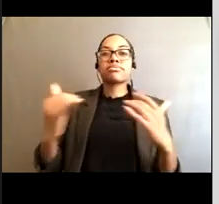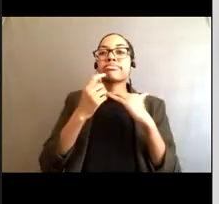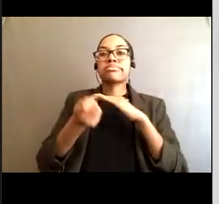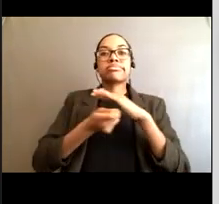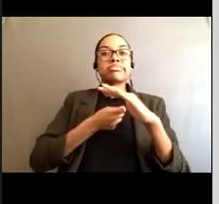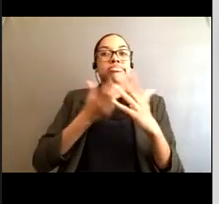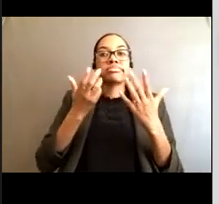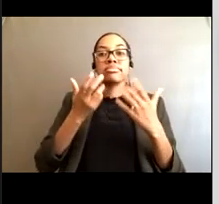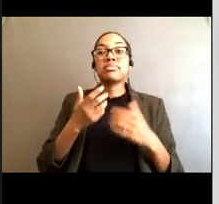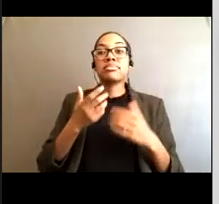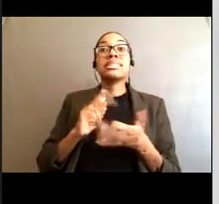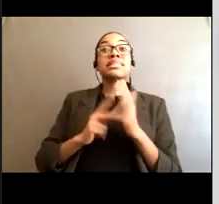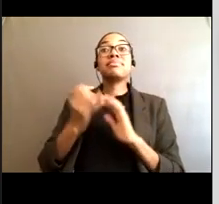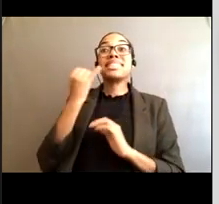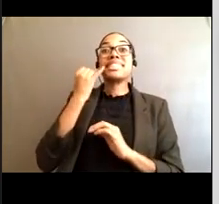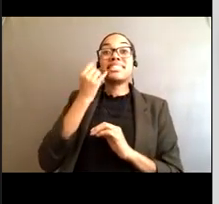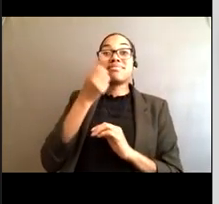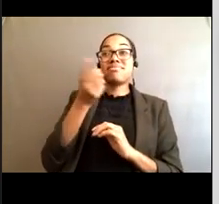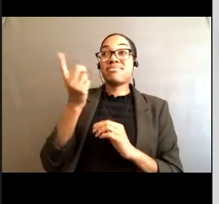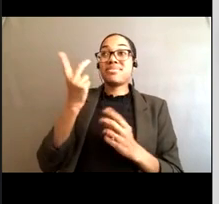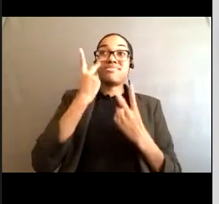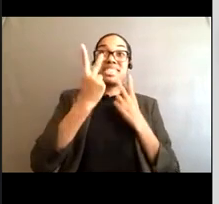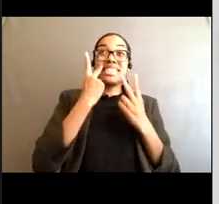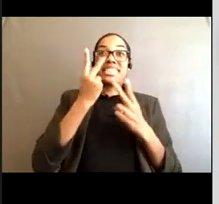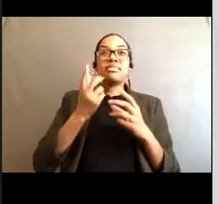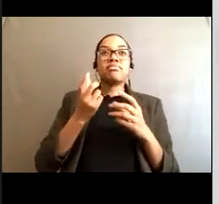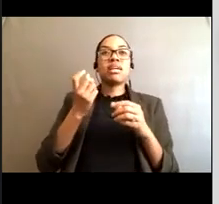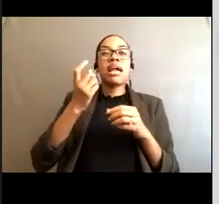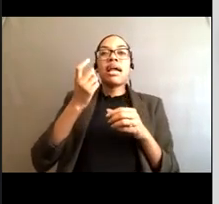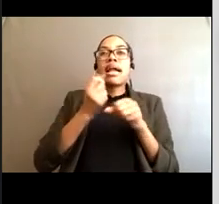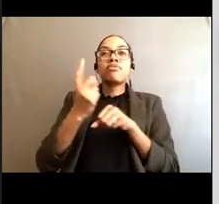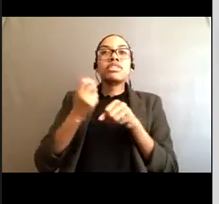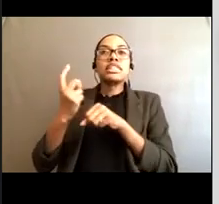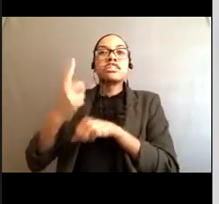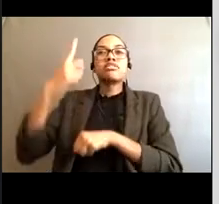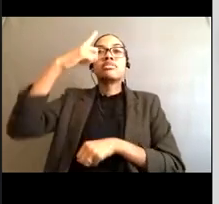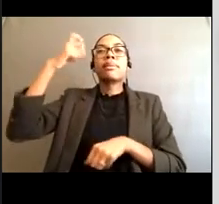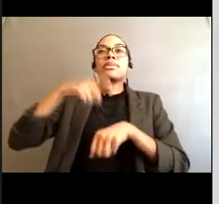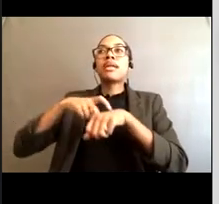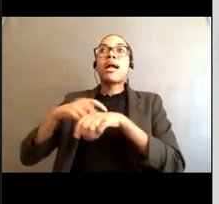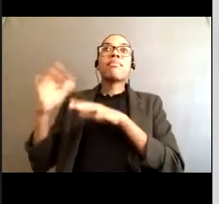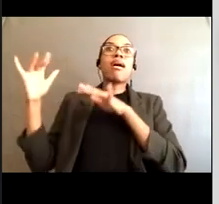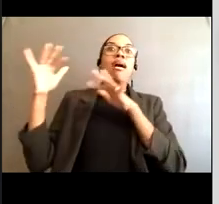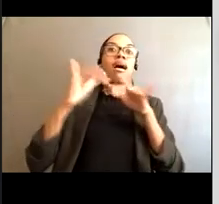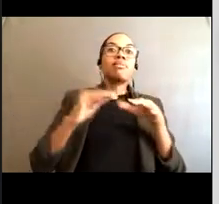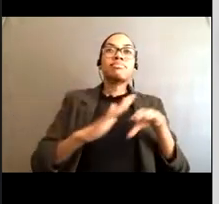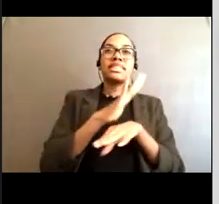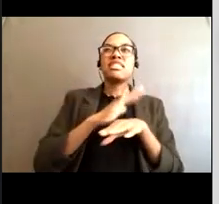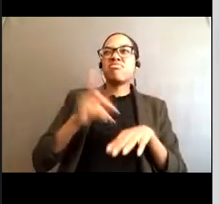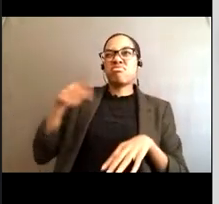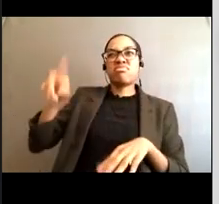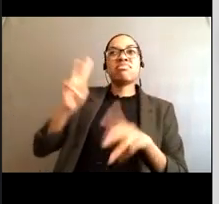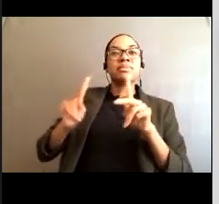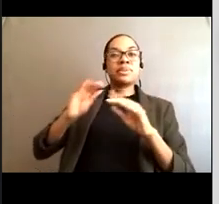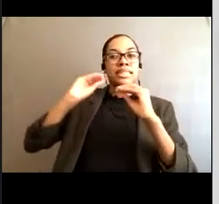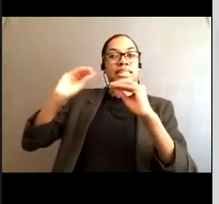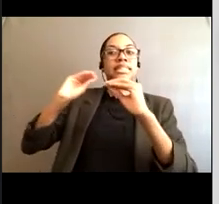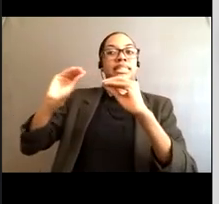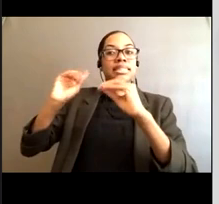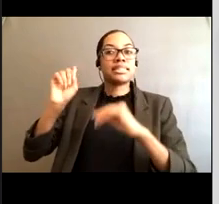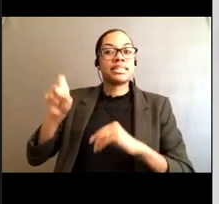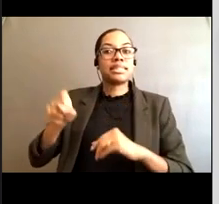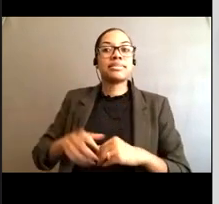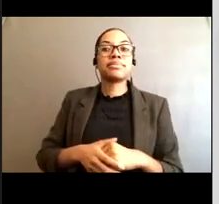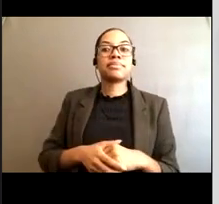who visit the beach, you know, every summer. So at the National Weather Service, we're